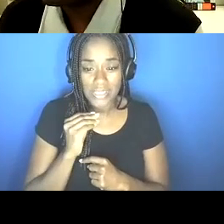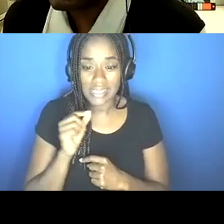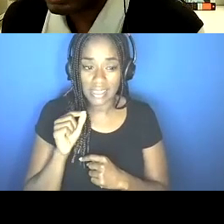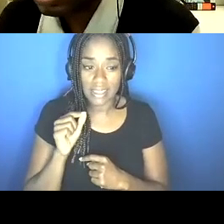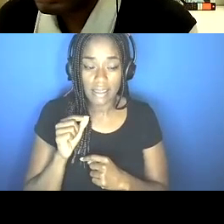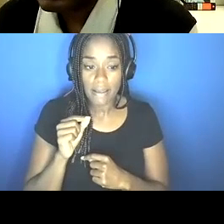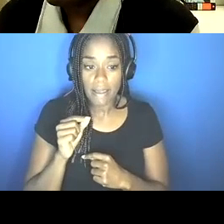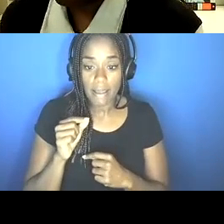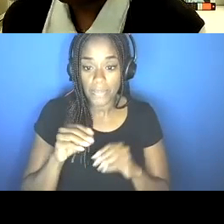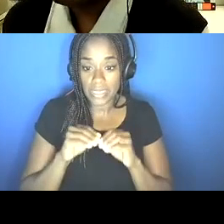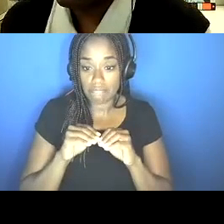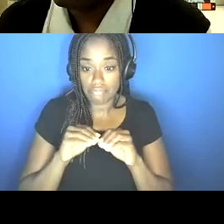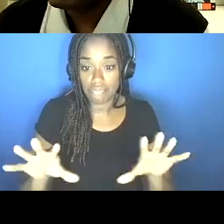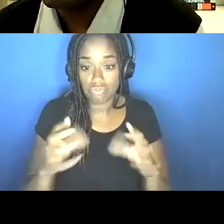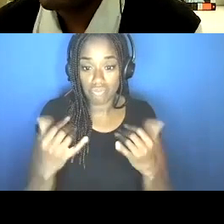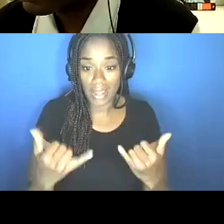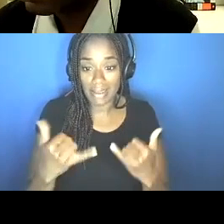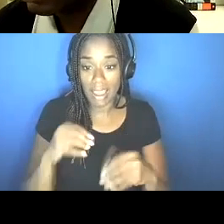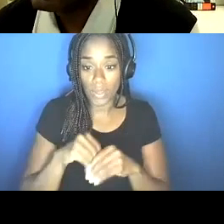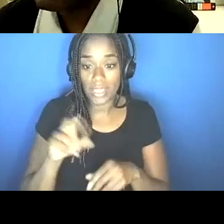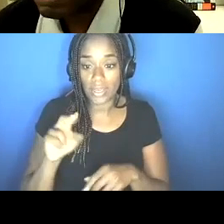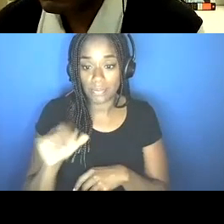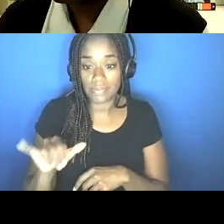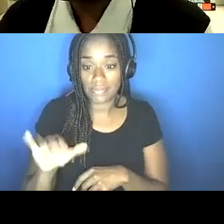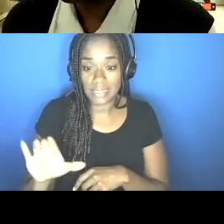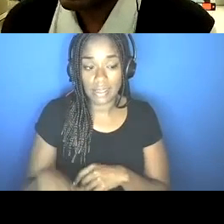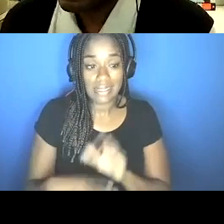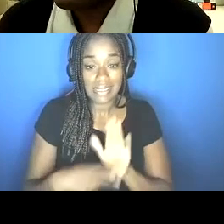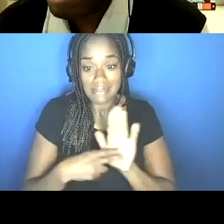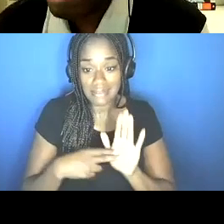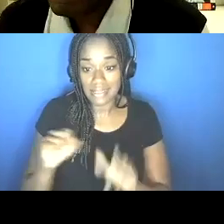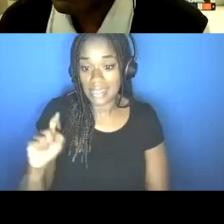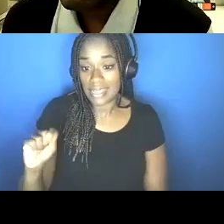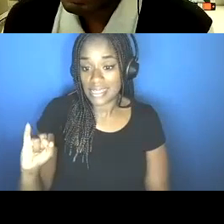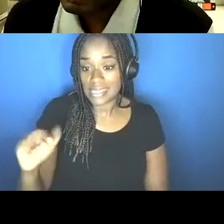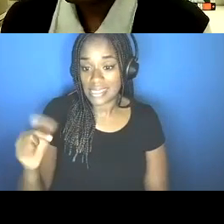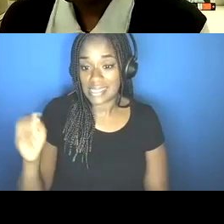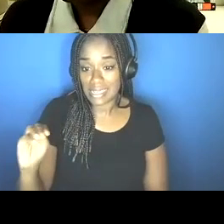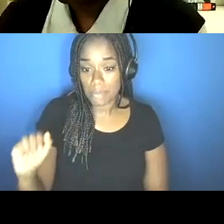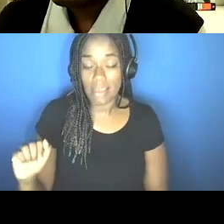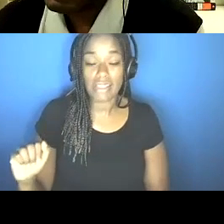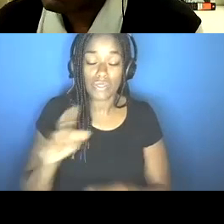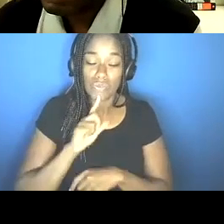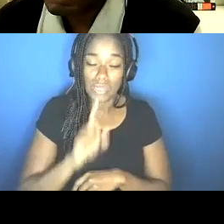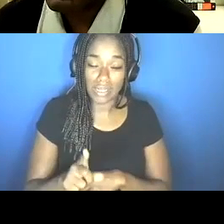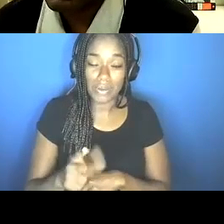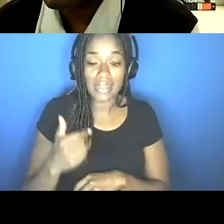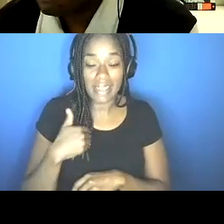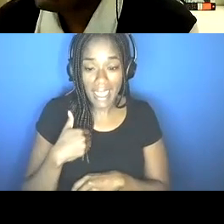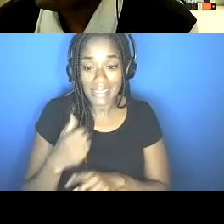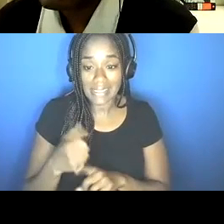in New York City. You know, we, stigma is real. It's, it has real palpable effects and it can really